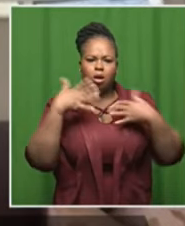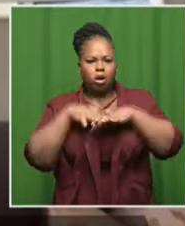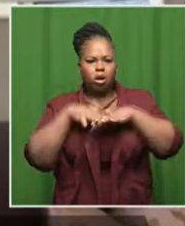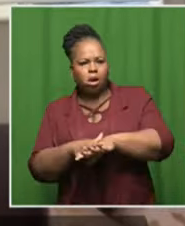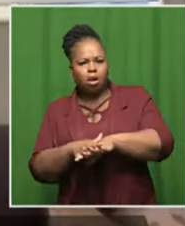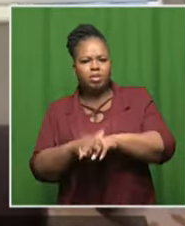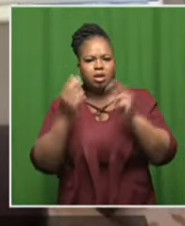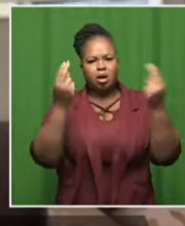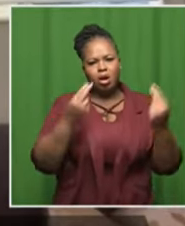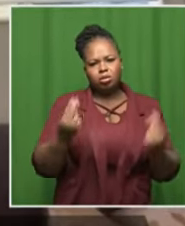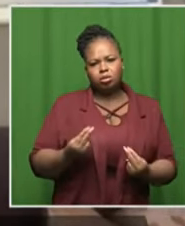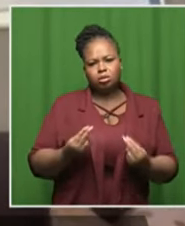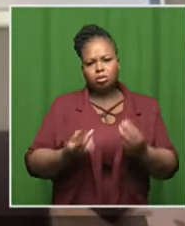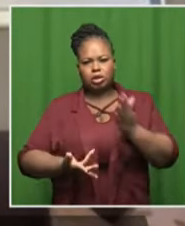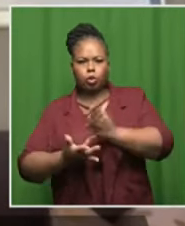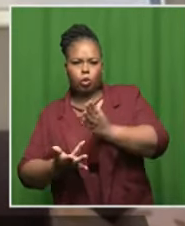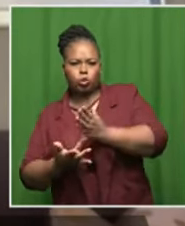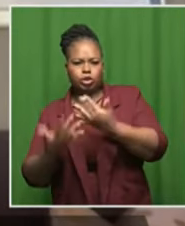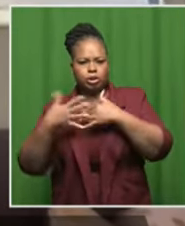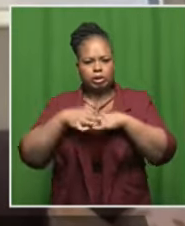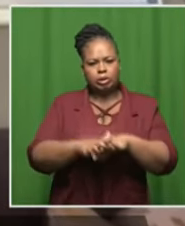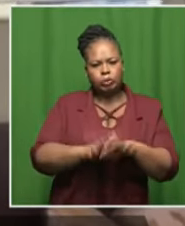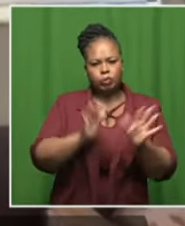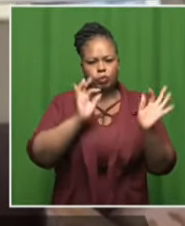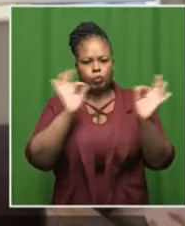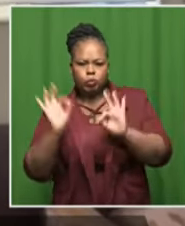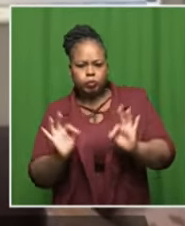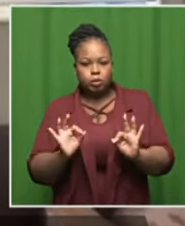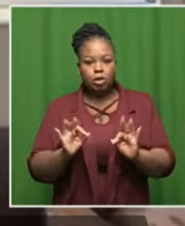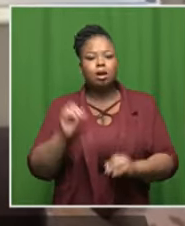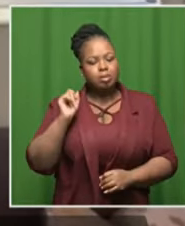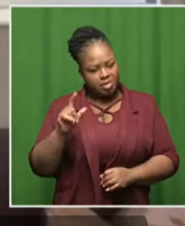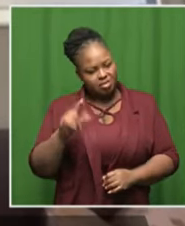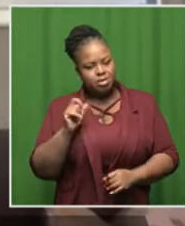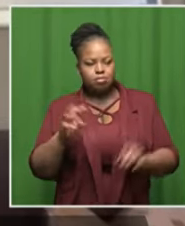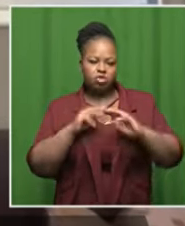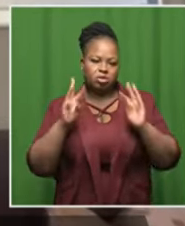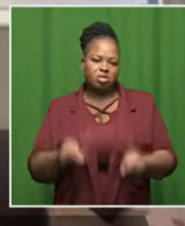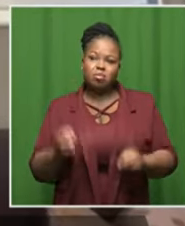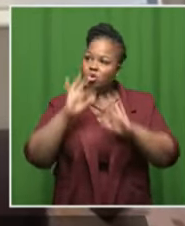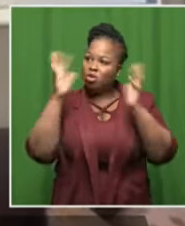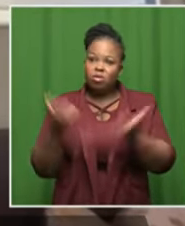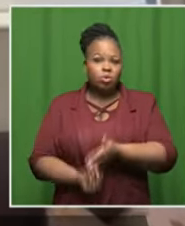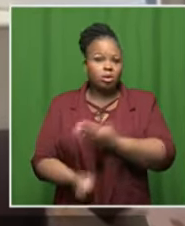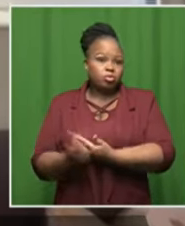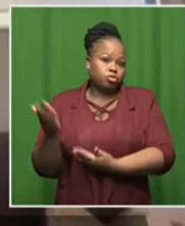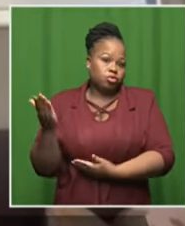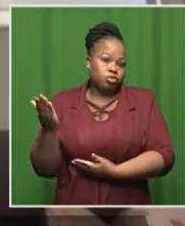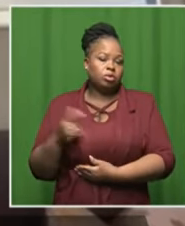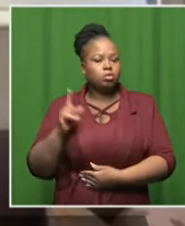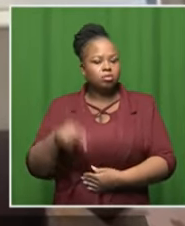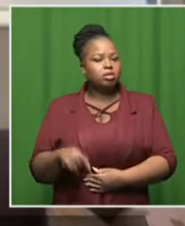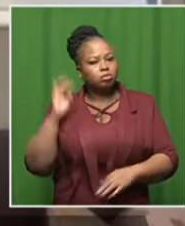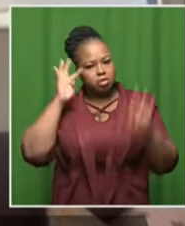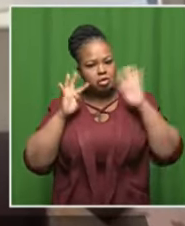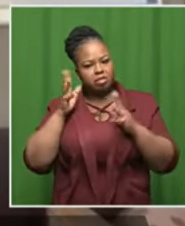the the the the art with tech technology and that's the direction that museums are taking around the world okay they need to be